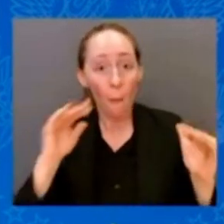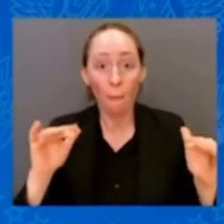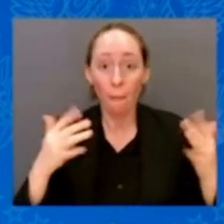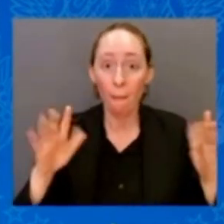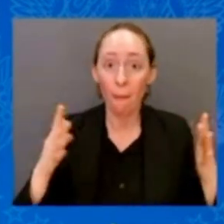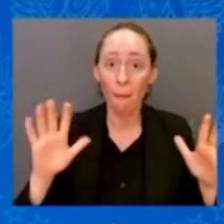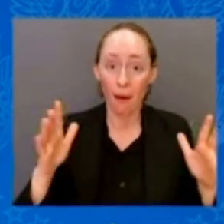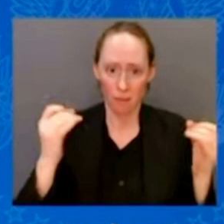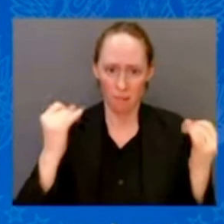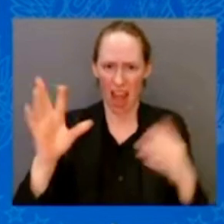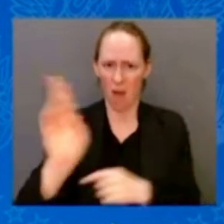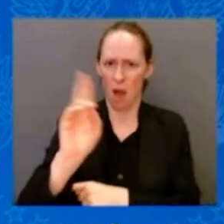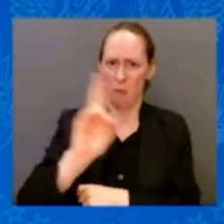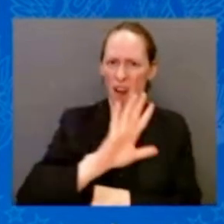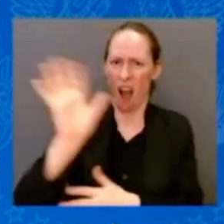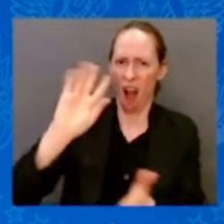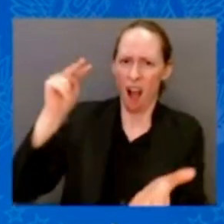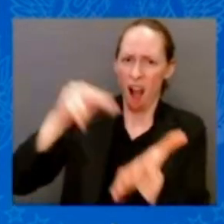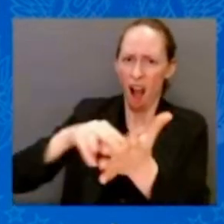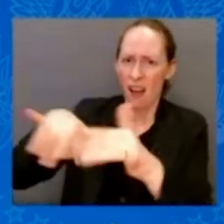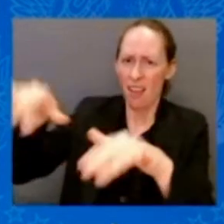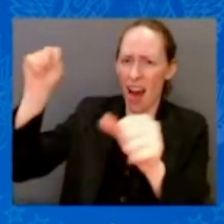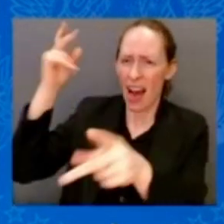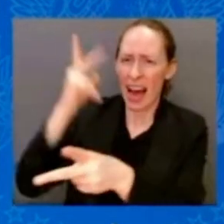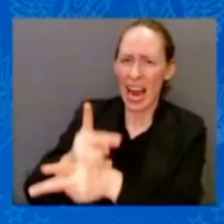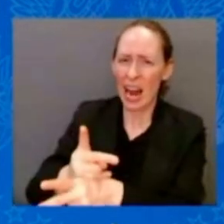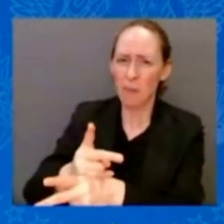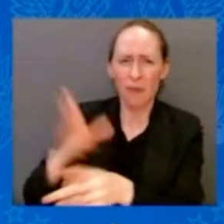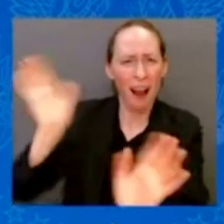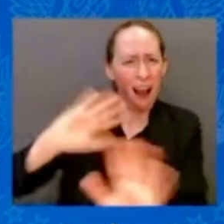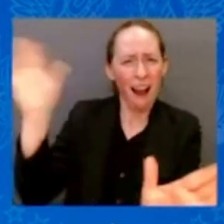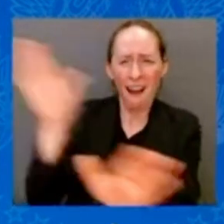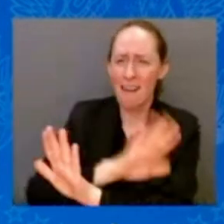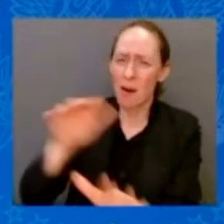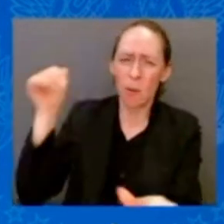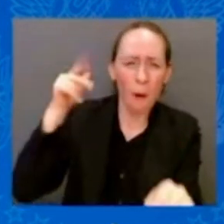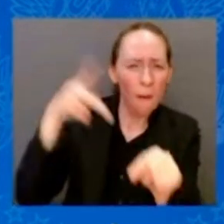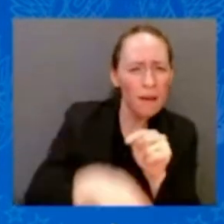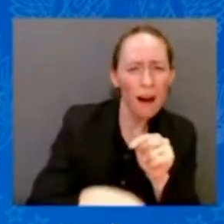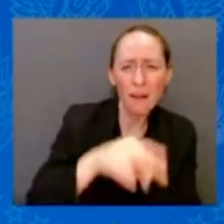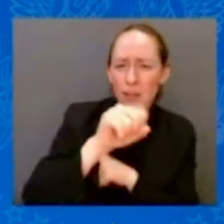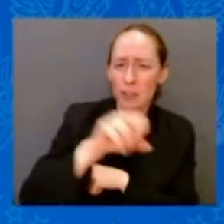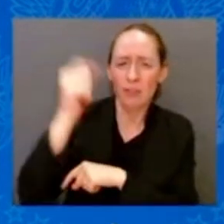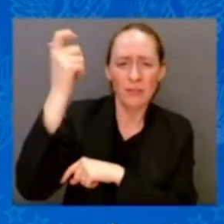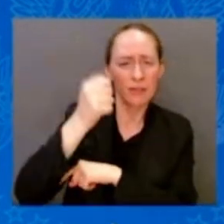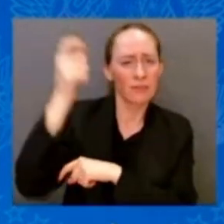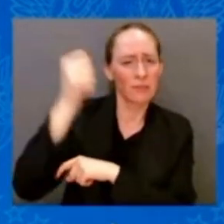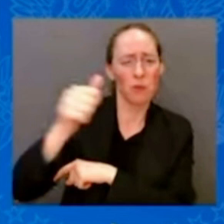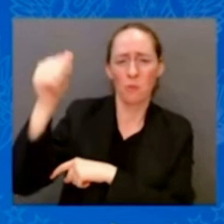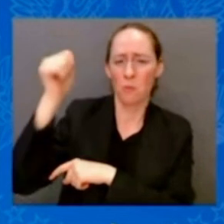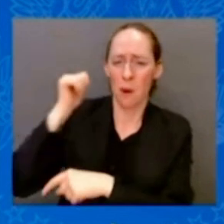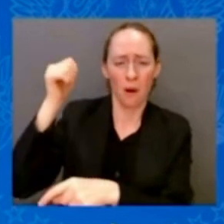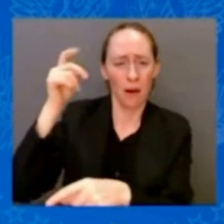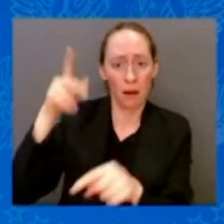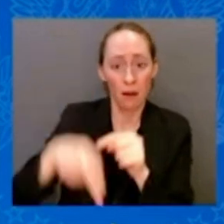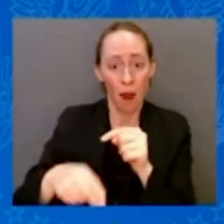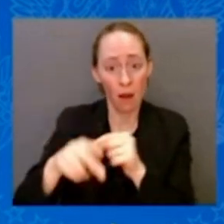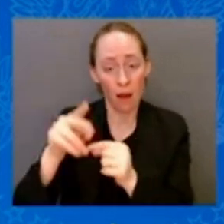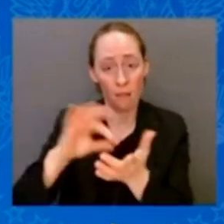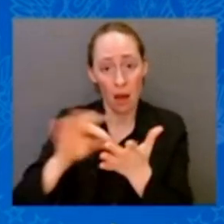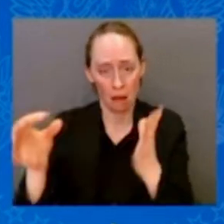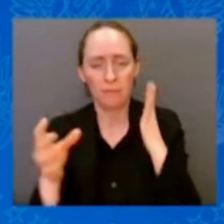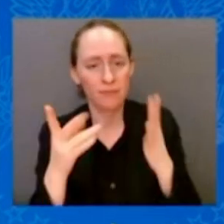yes, we will not cut Social Security or Medicare. Now, granted, I'll believe it when I see it, but